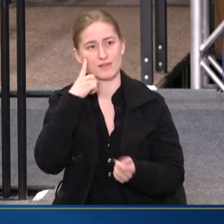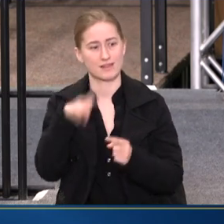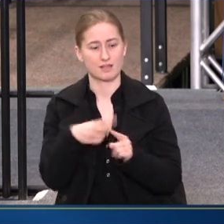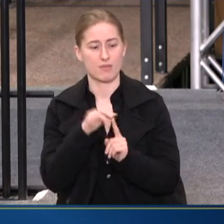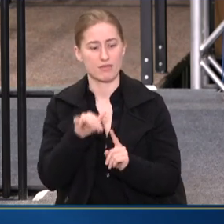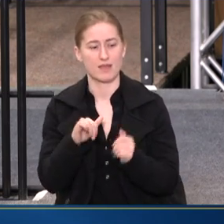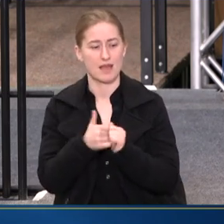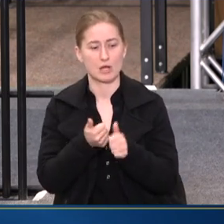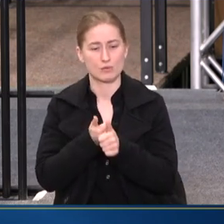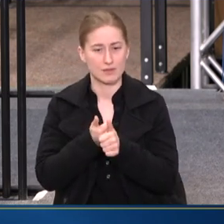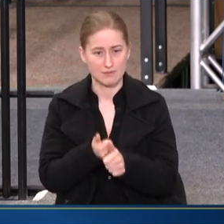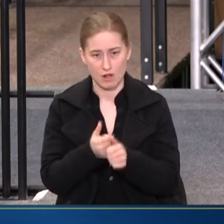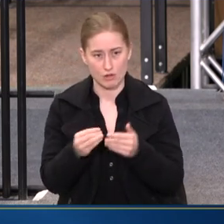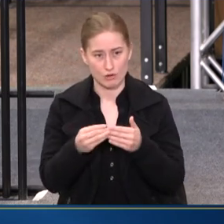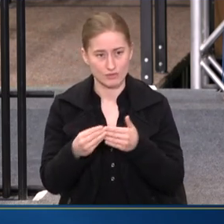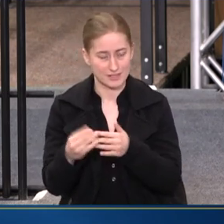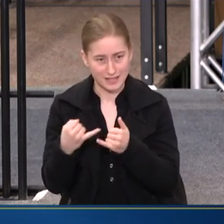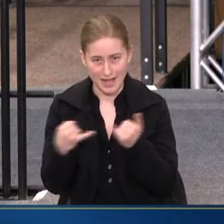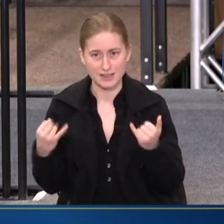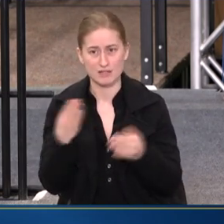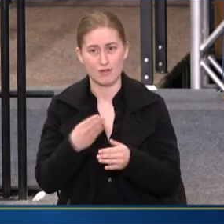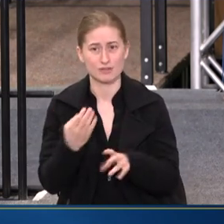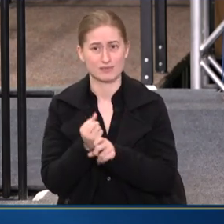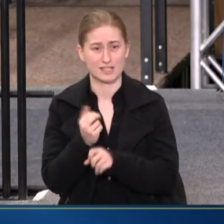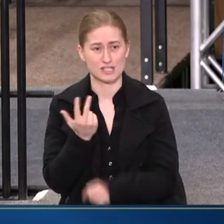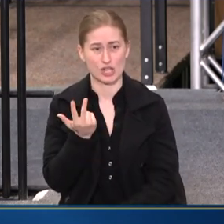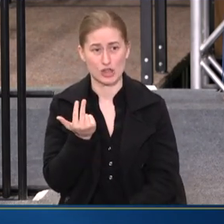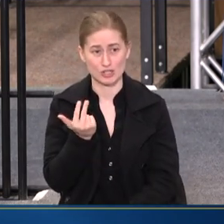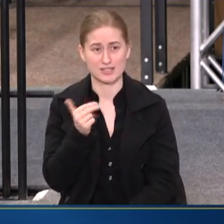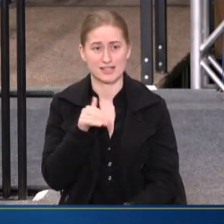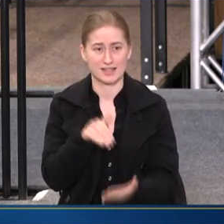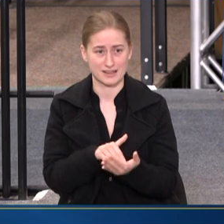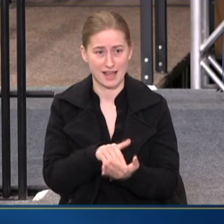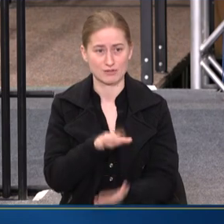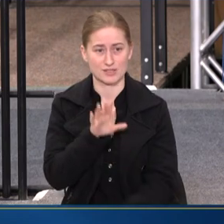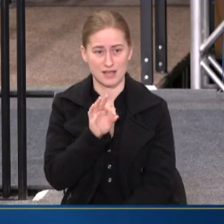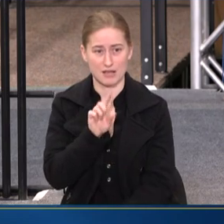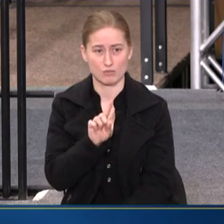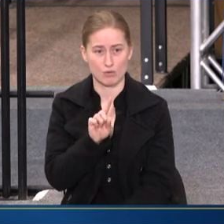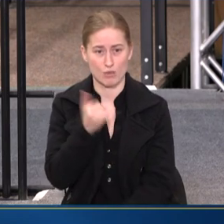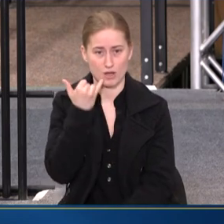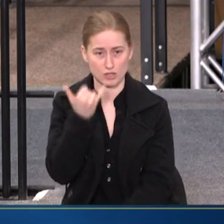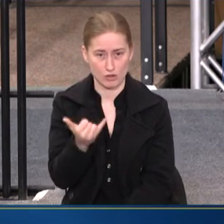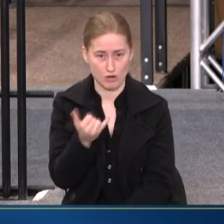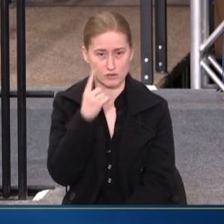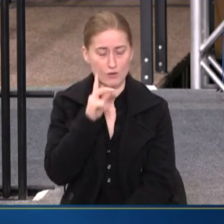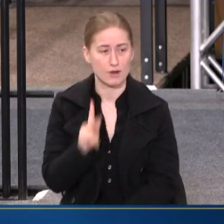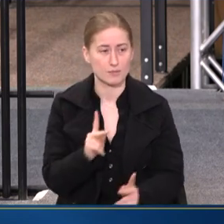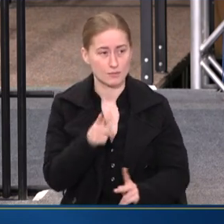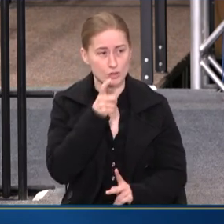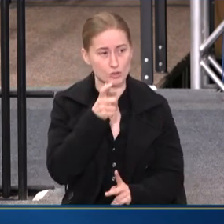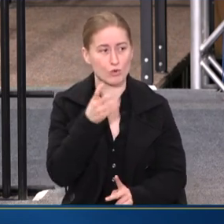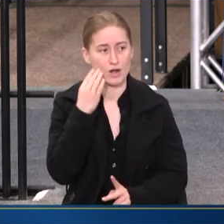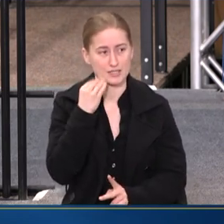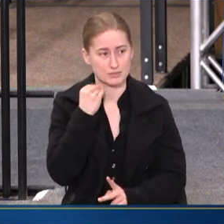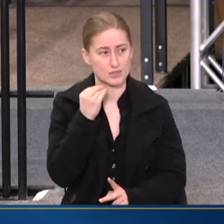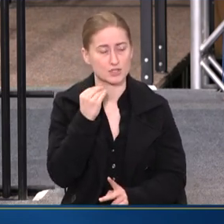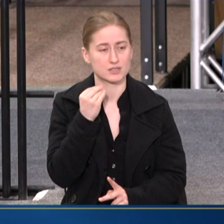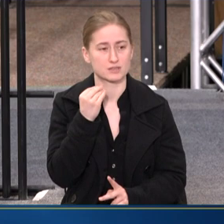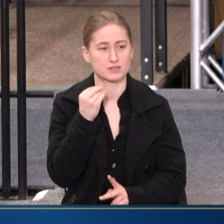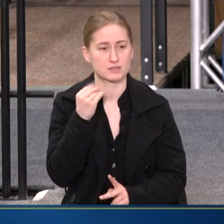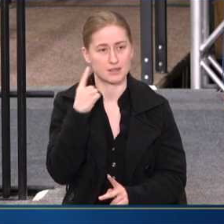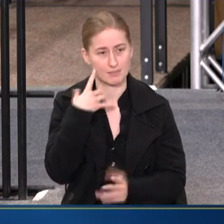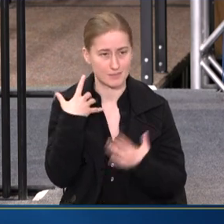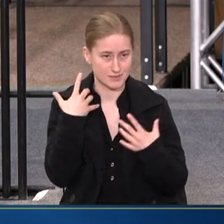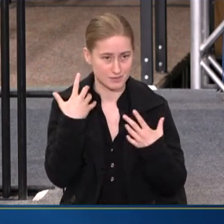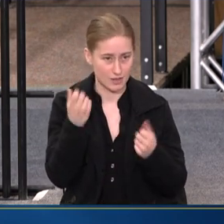How do we follow the guidelines? Baltimore gets 13,000 911 calls for folks who are experiencing mental